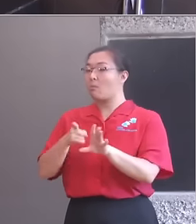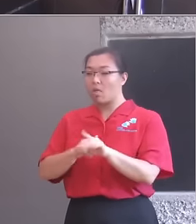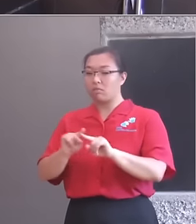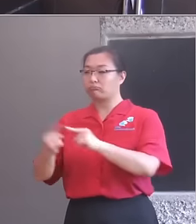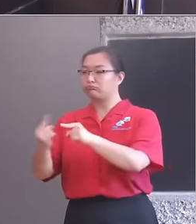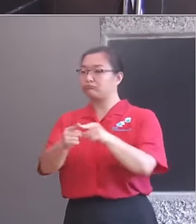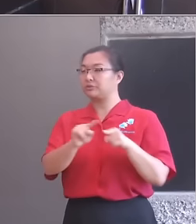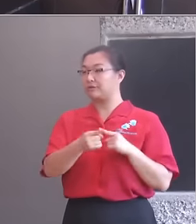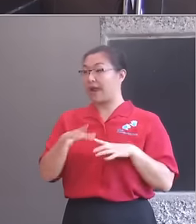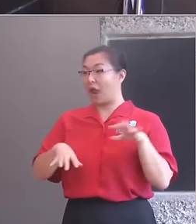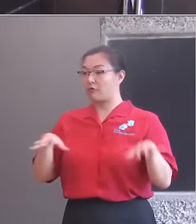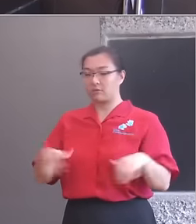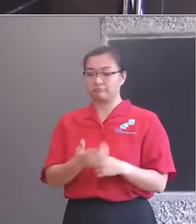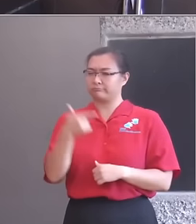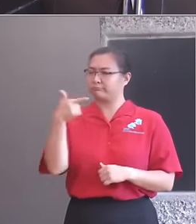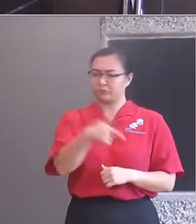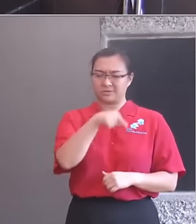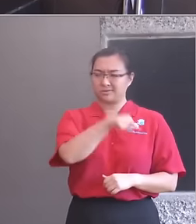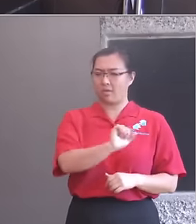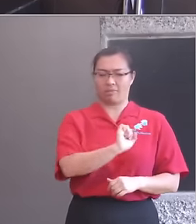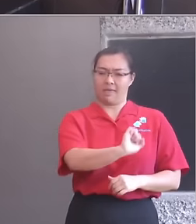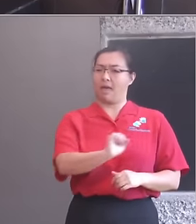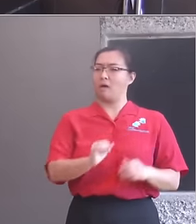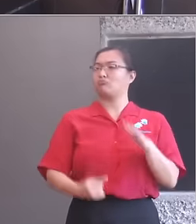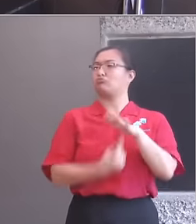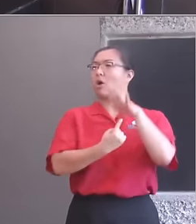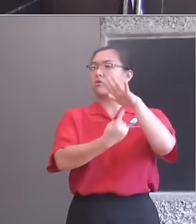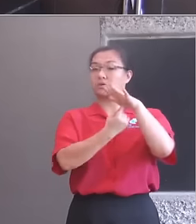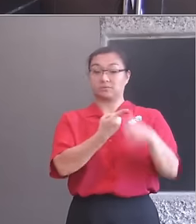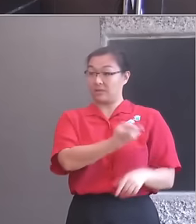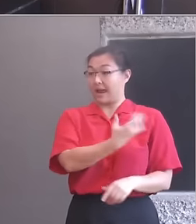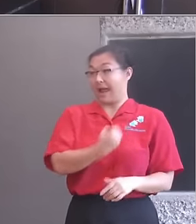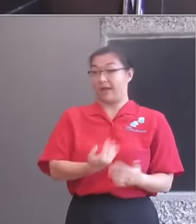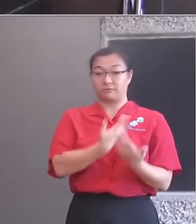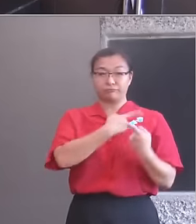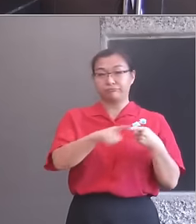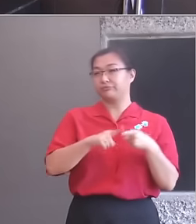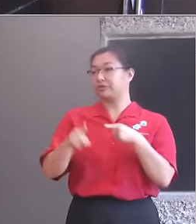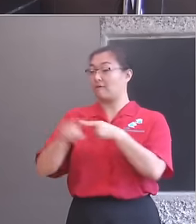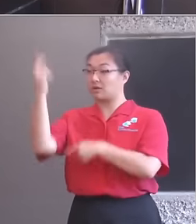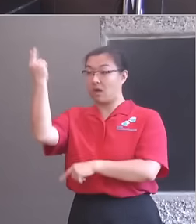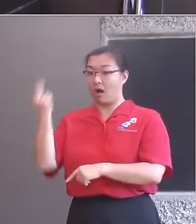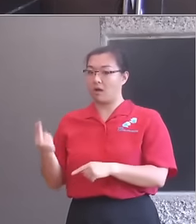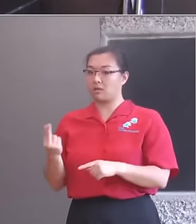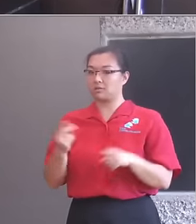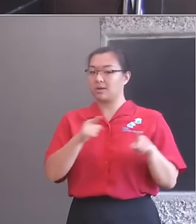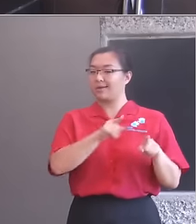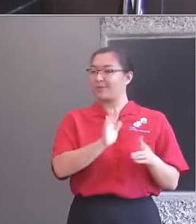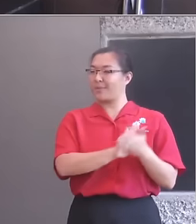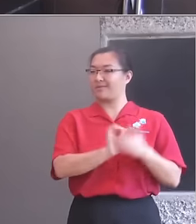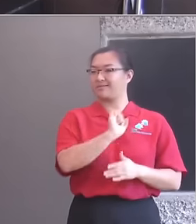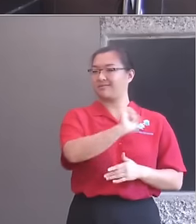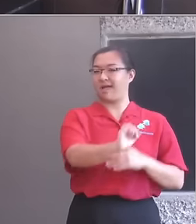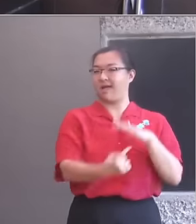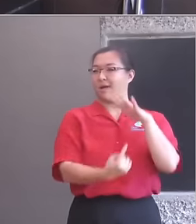The priorities in Bristol, which has a rich and diverse cultural offer and education sector, are not the same as those in